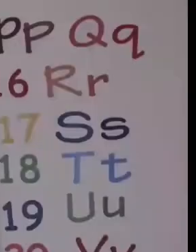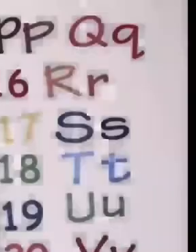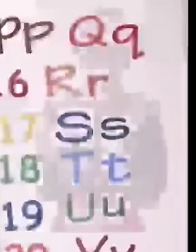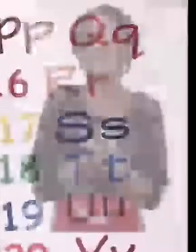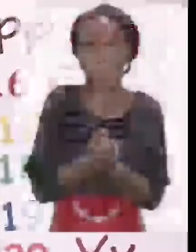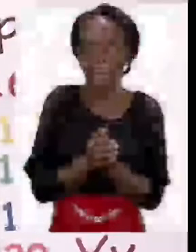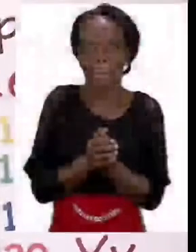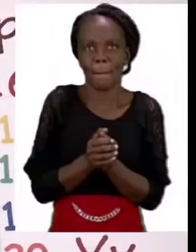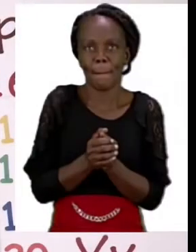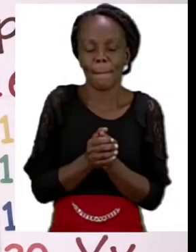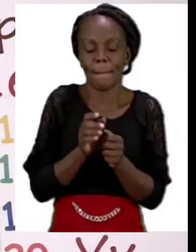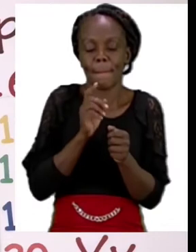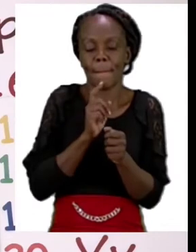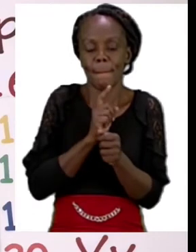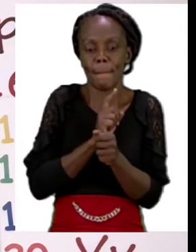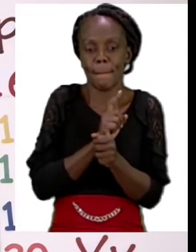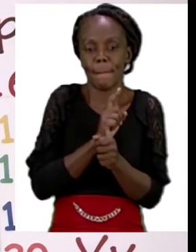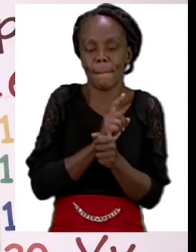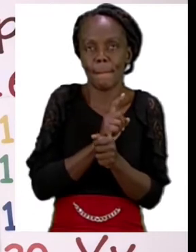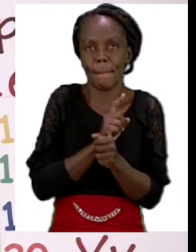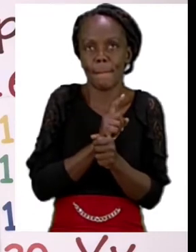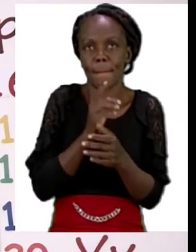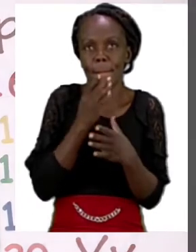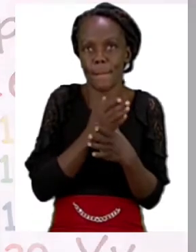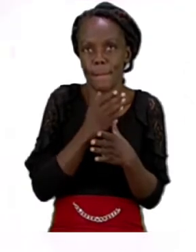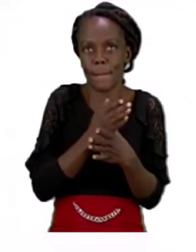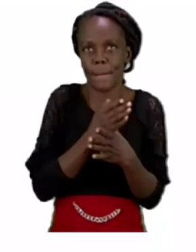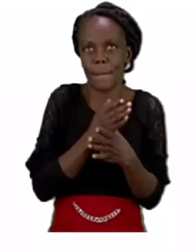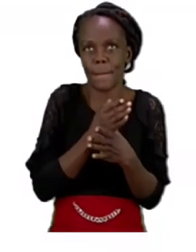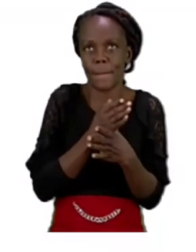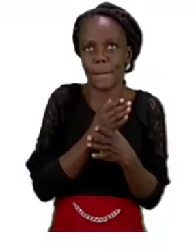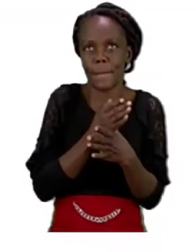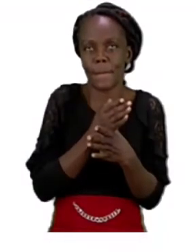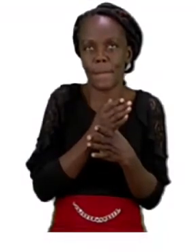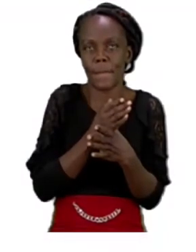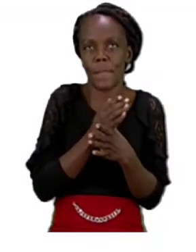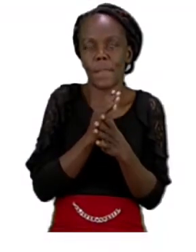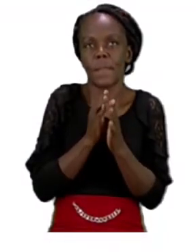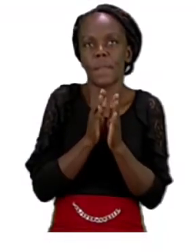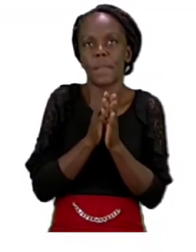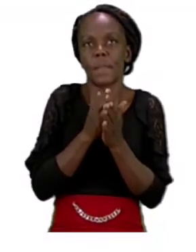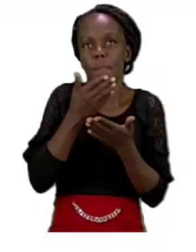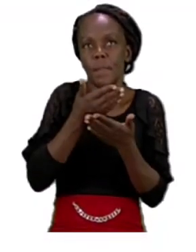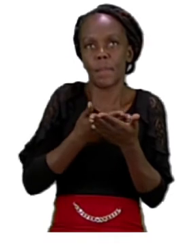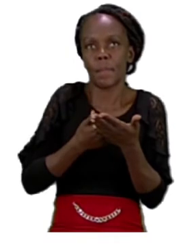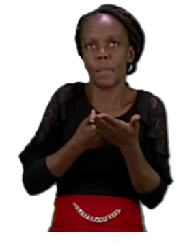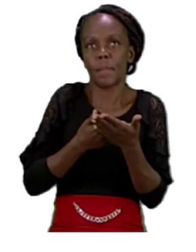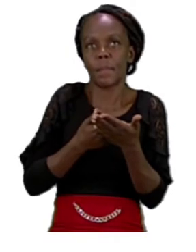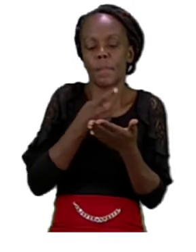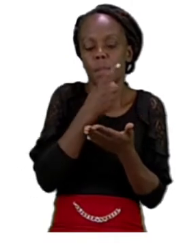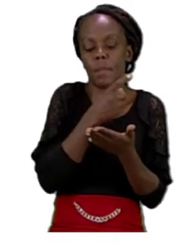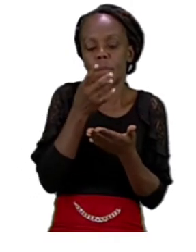For this activity today let us take a look at page 17. On page 17 we are going to be doing